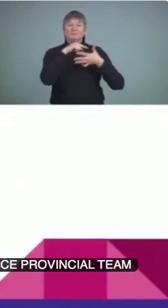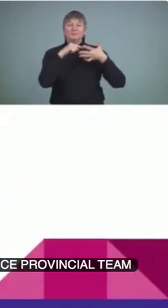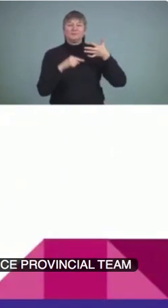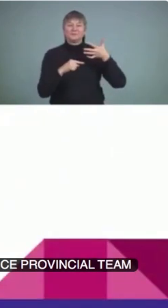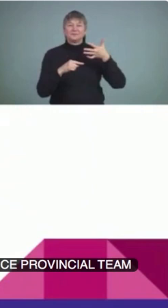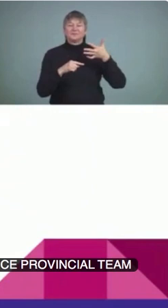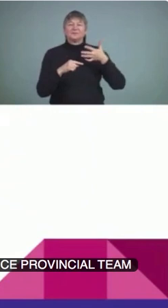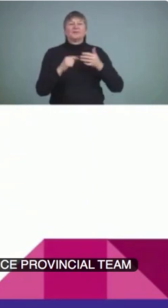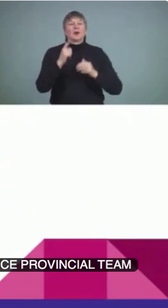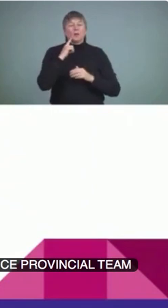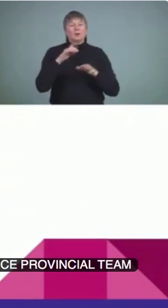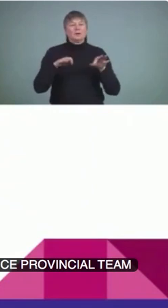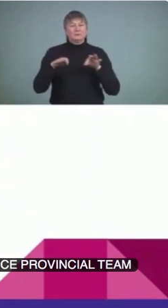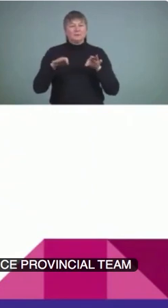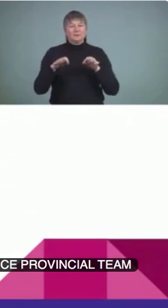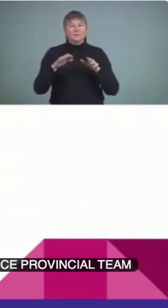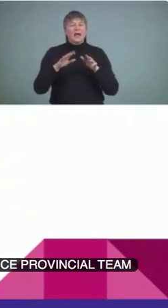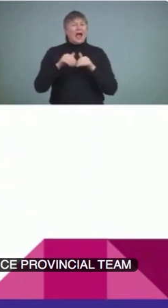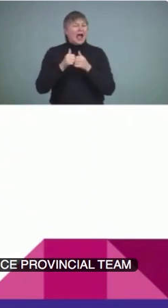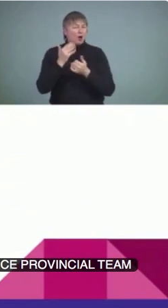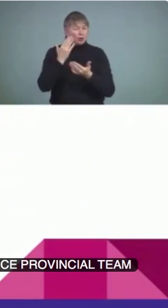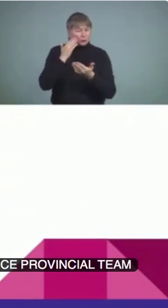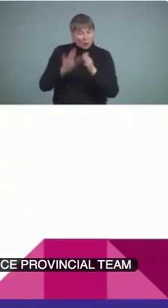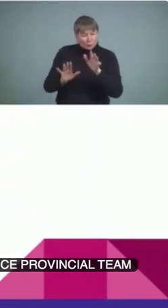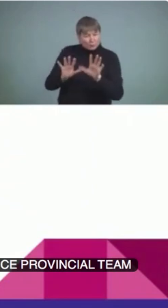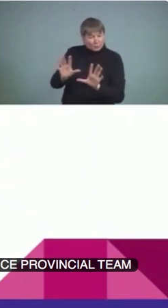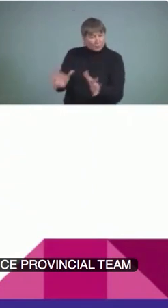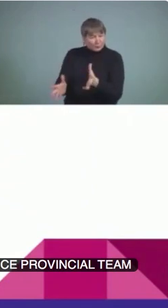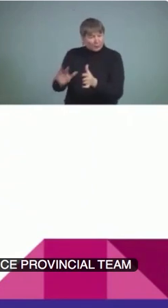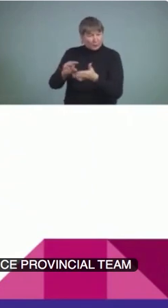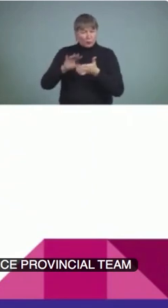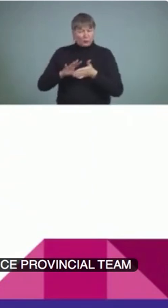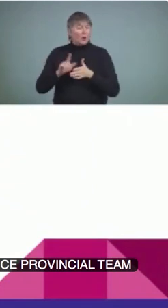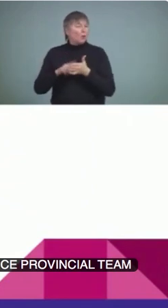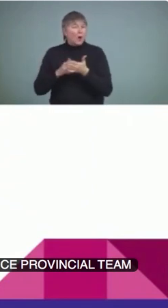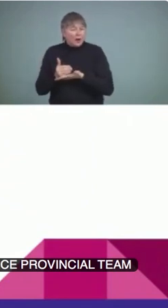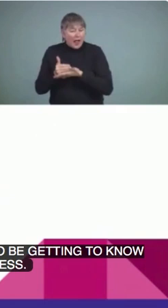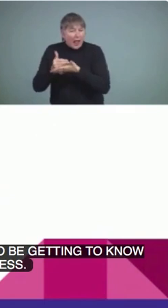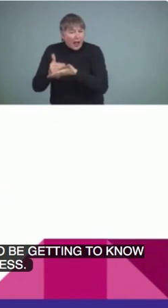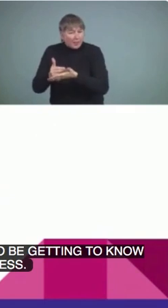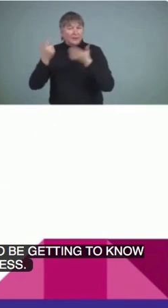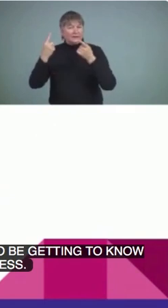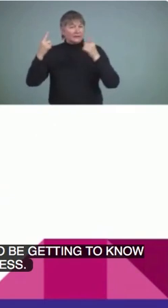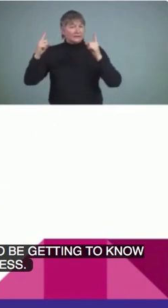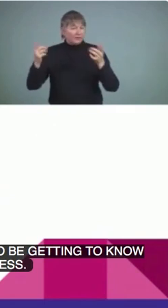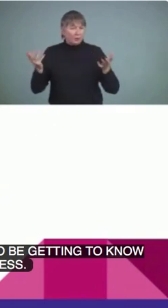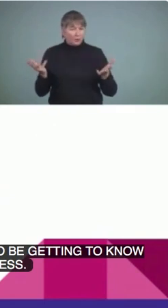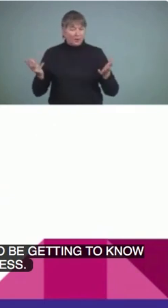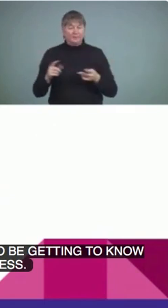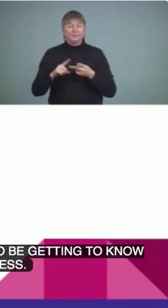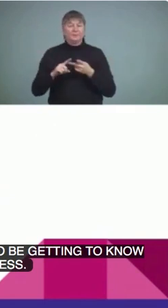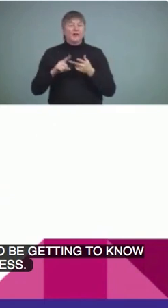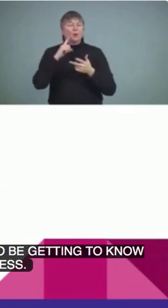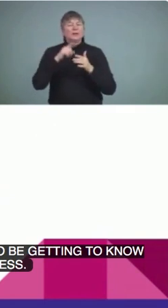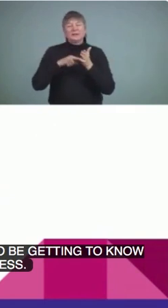going to be getting to know your student, the impact to their success. We want to talk about some strategies and resources that